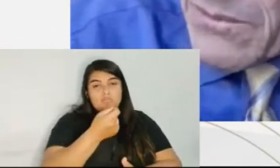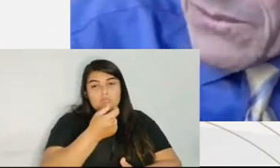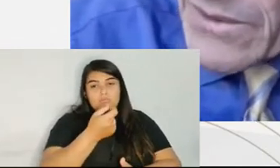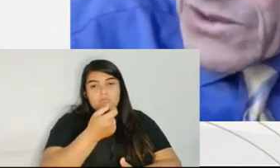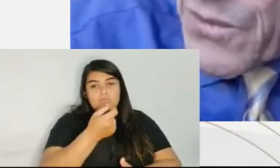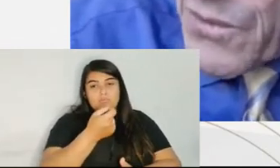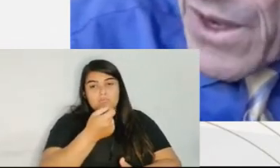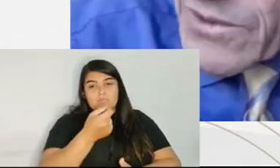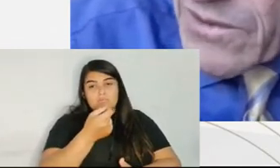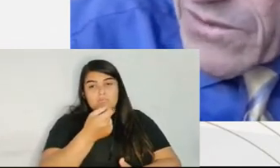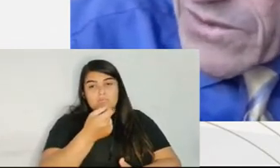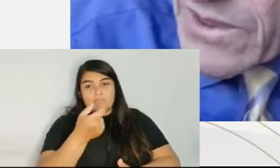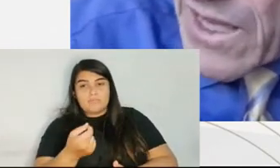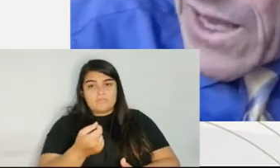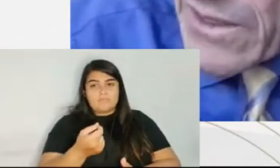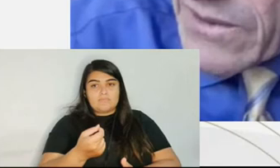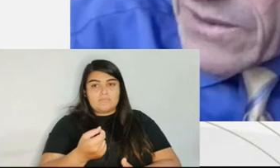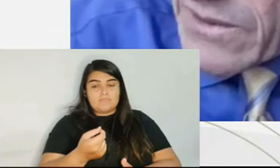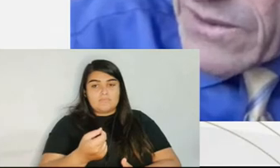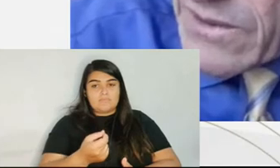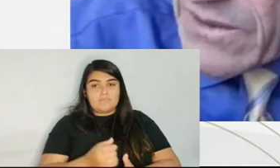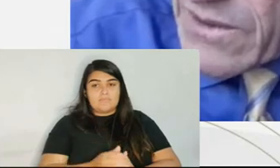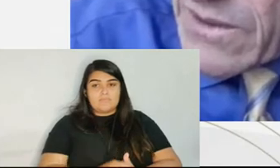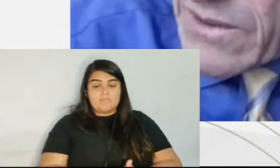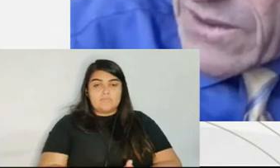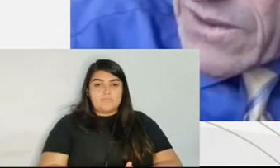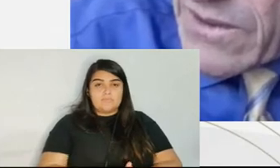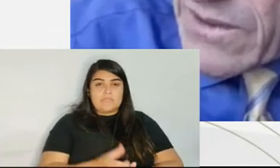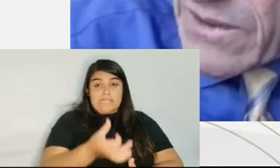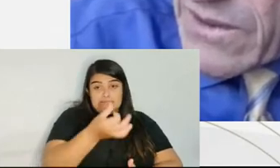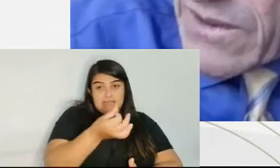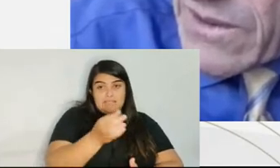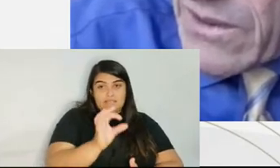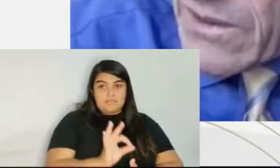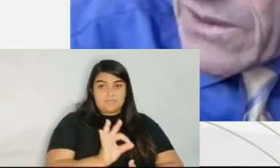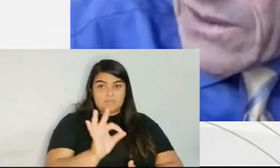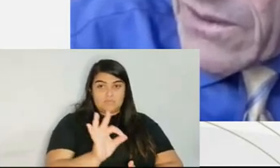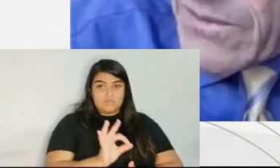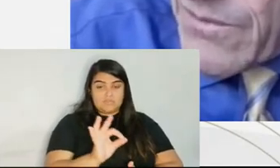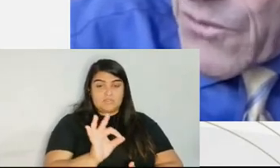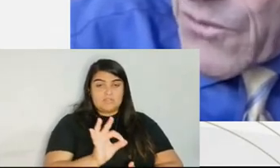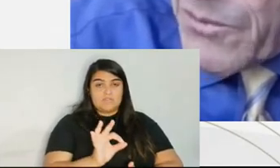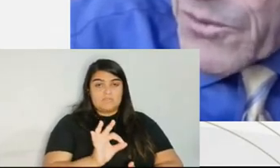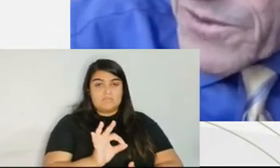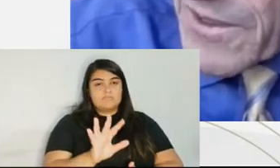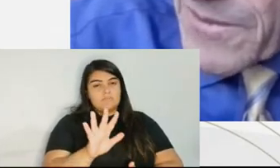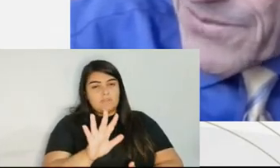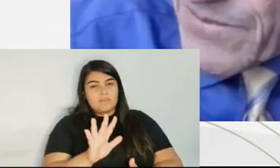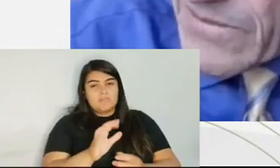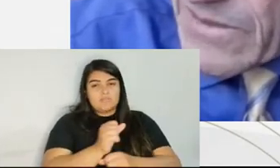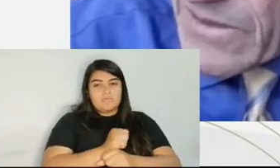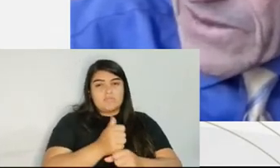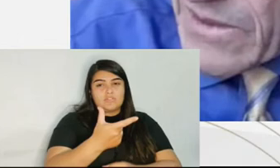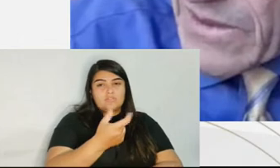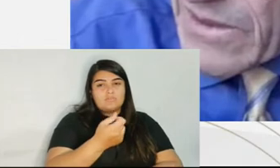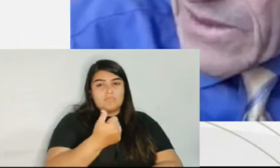by 2010, 3%.